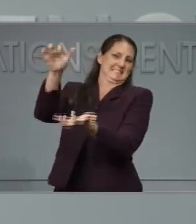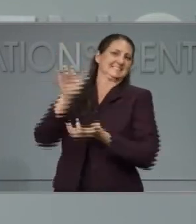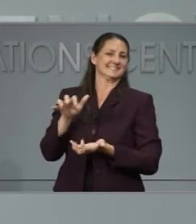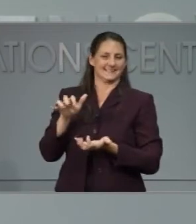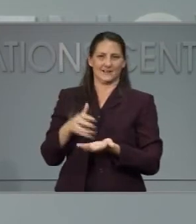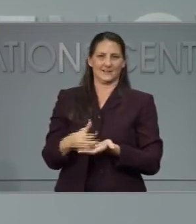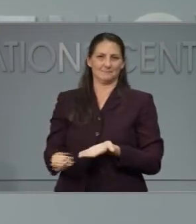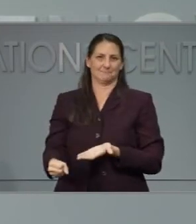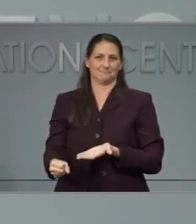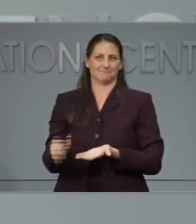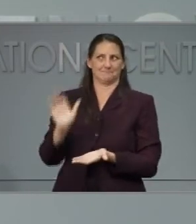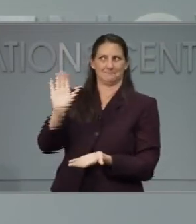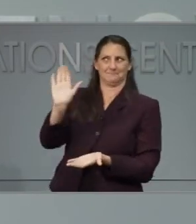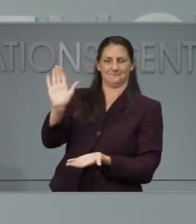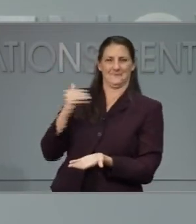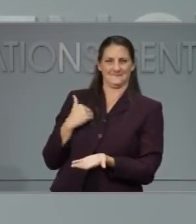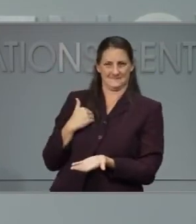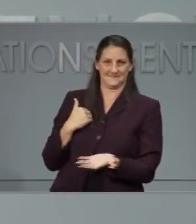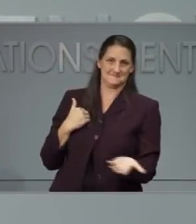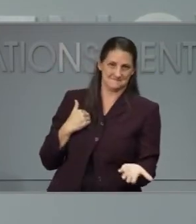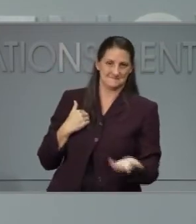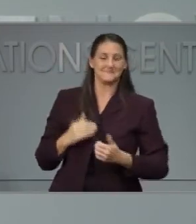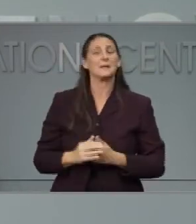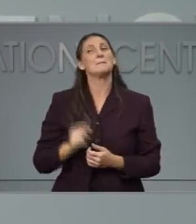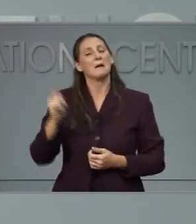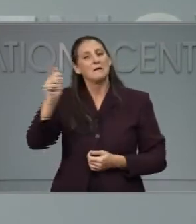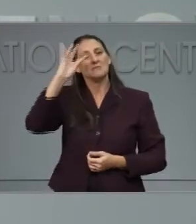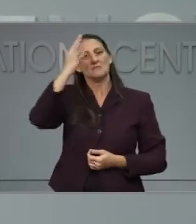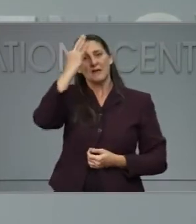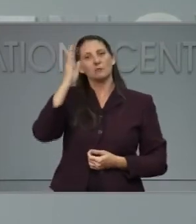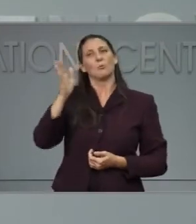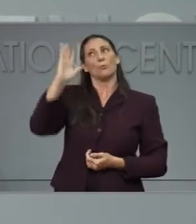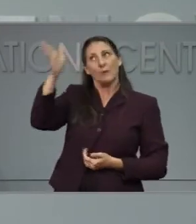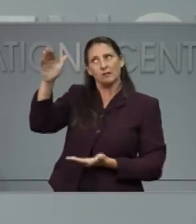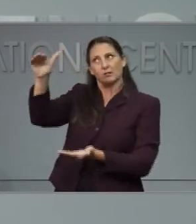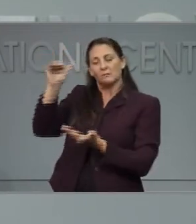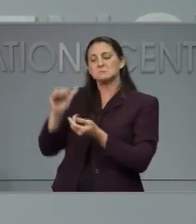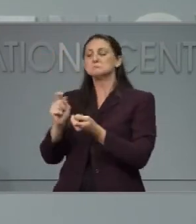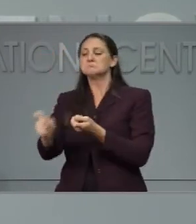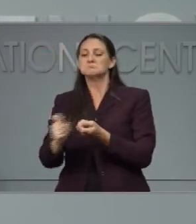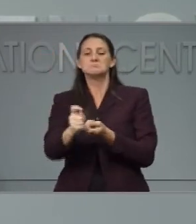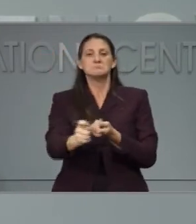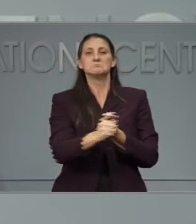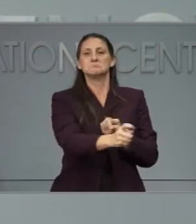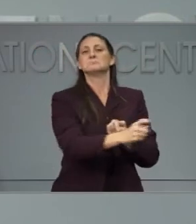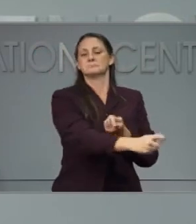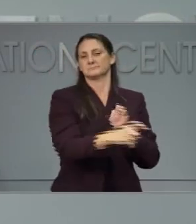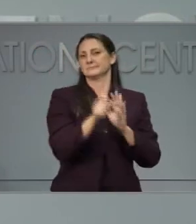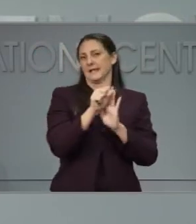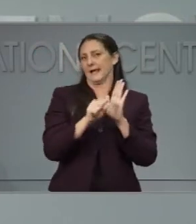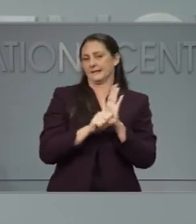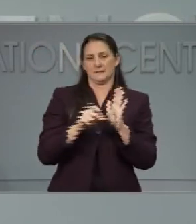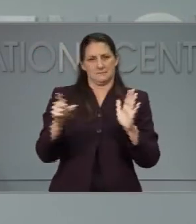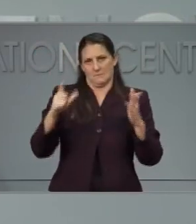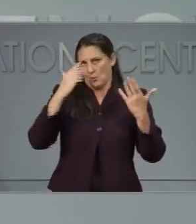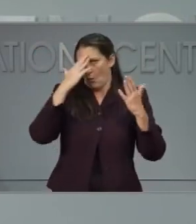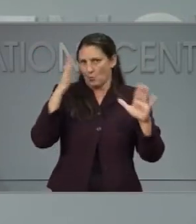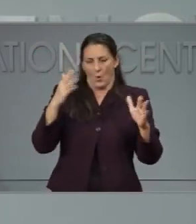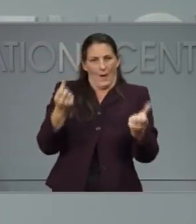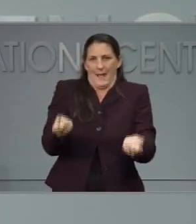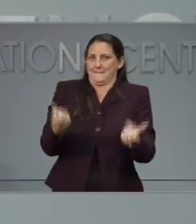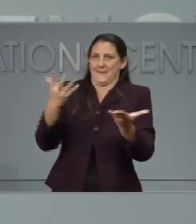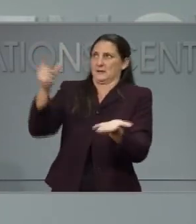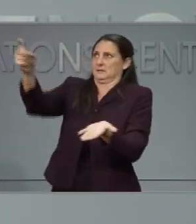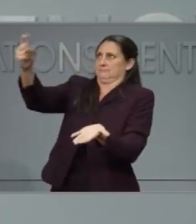are sharing with us that they're going to be allocating those to the states. We're trying to still get more information on how is that allocation going to work? How many is